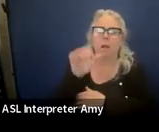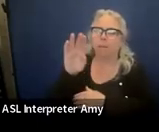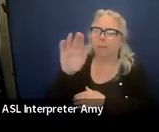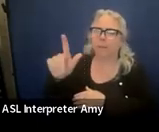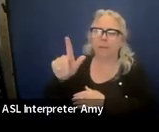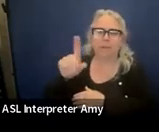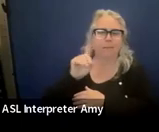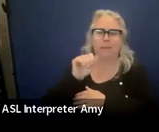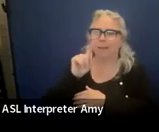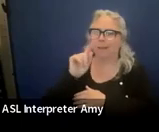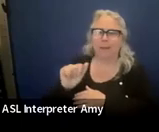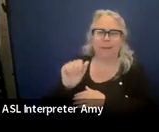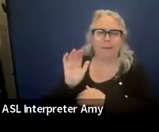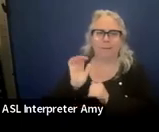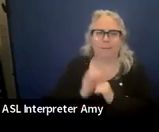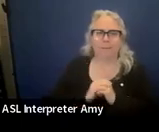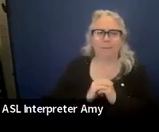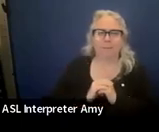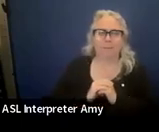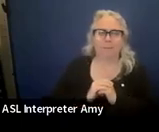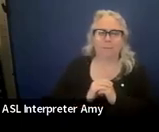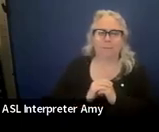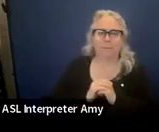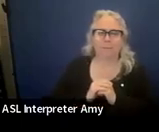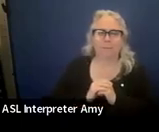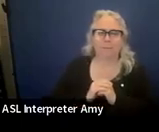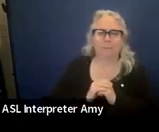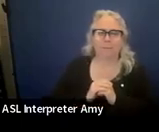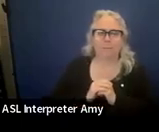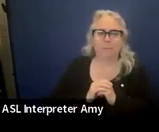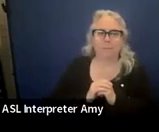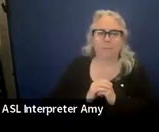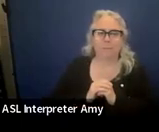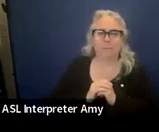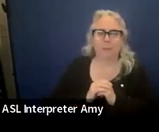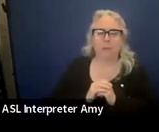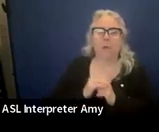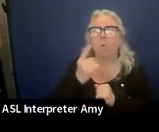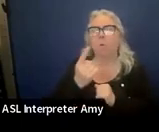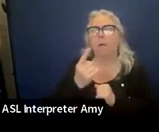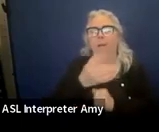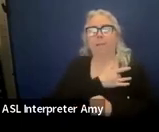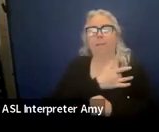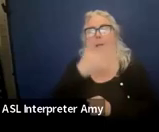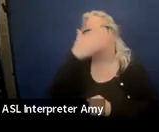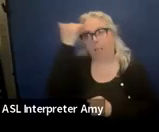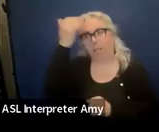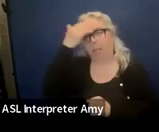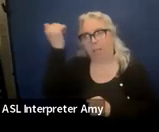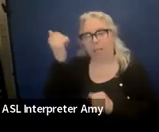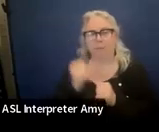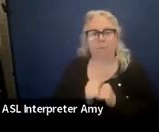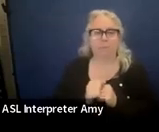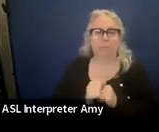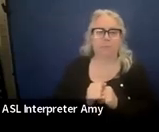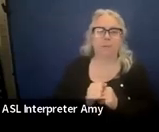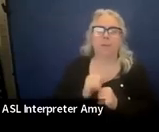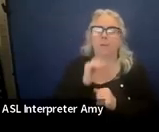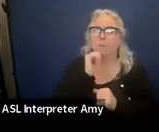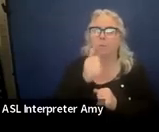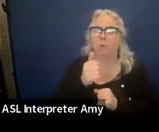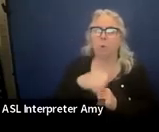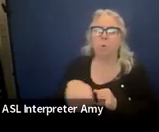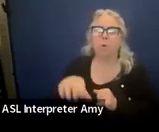Right? And then there's the one that we always forget. We all miss it. There's no citations in the standard.